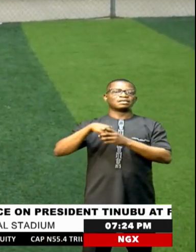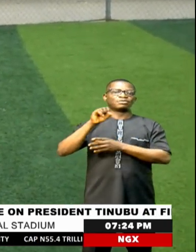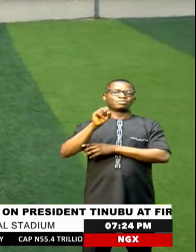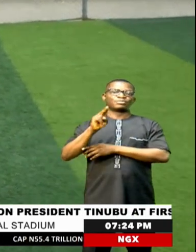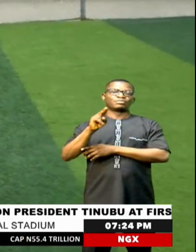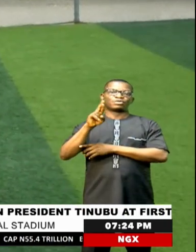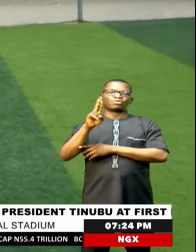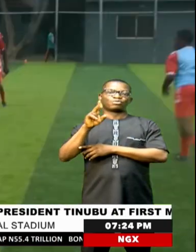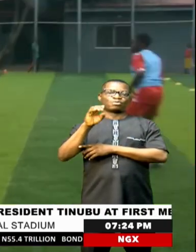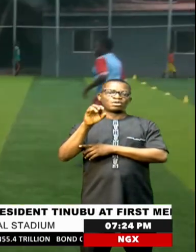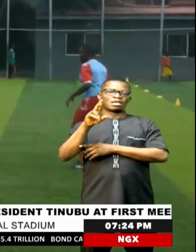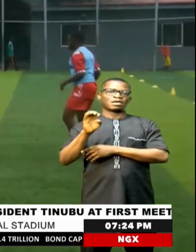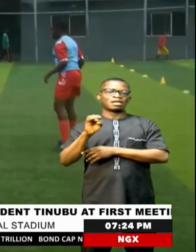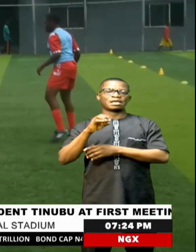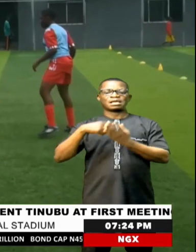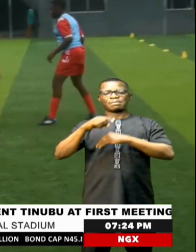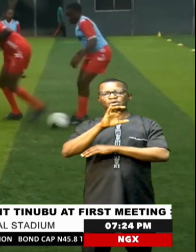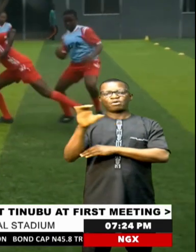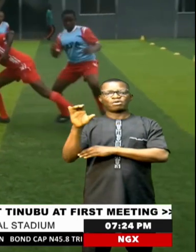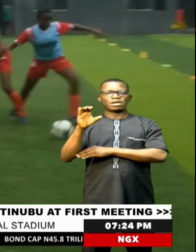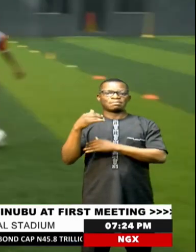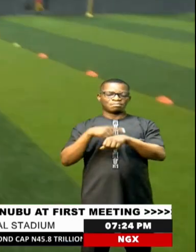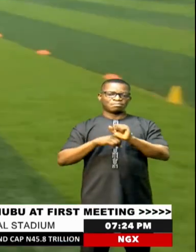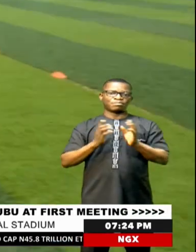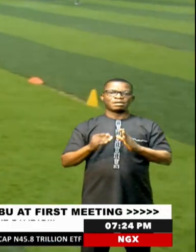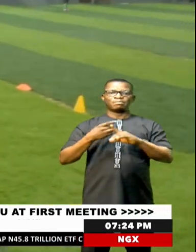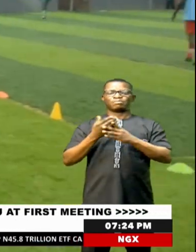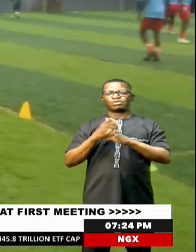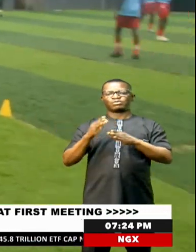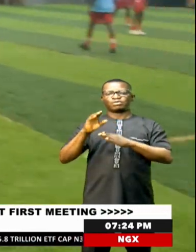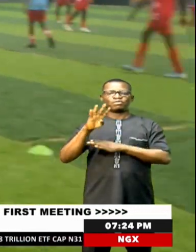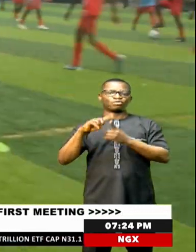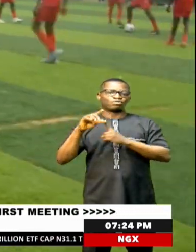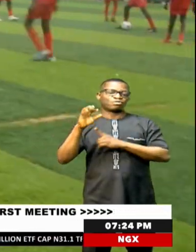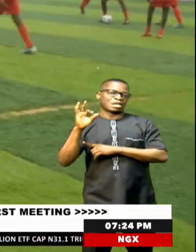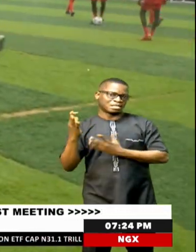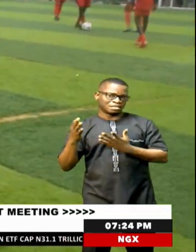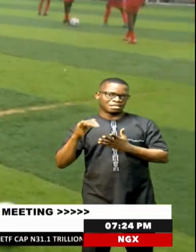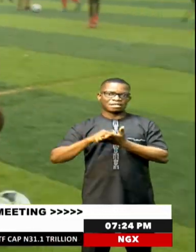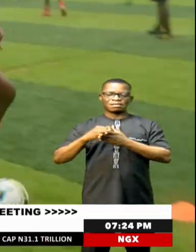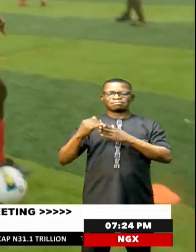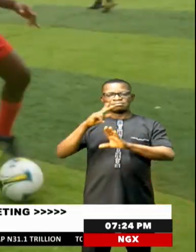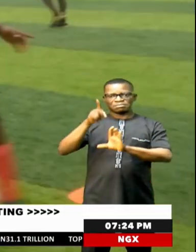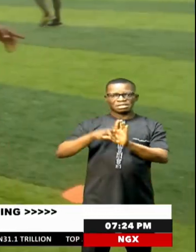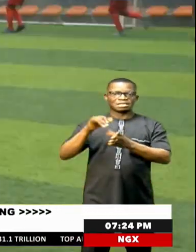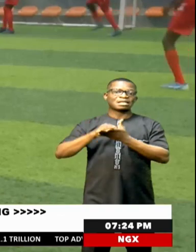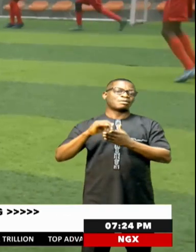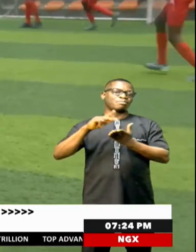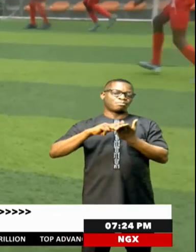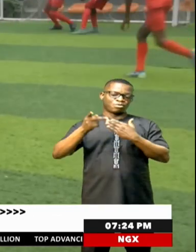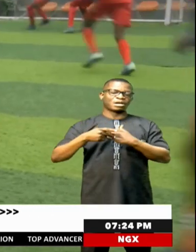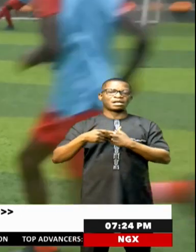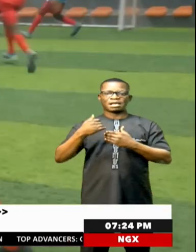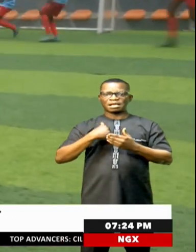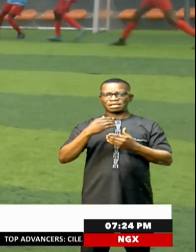with about 100 young players between the ages of 4 and 19 participating. The Grass-Foot Program, which will now be based in Lagos, having been to